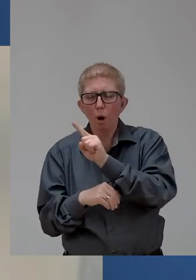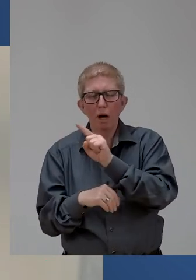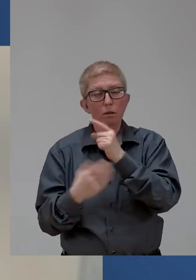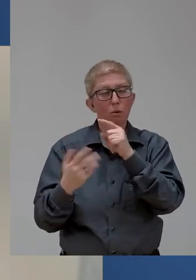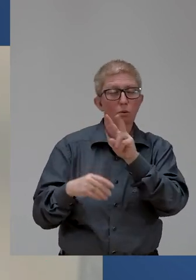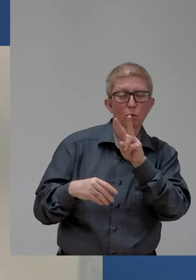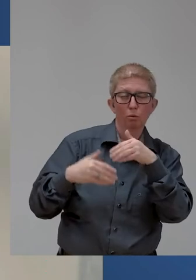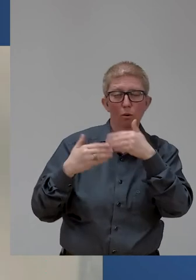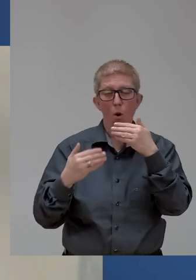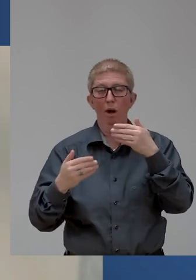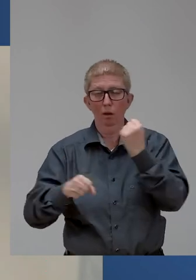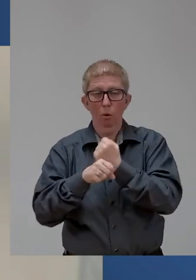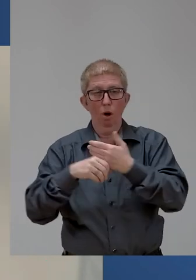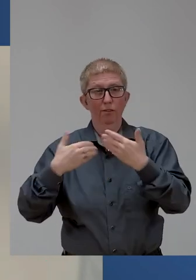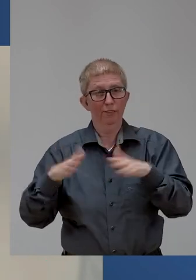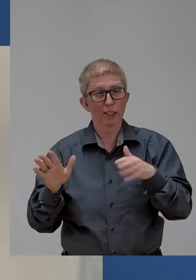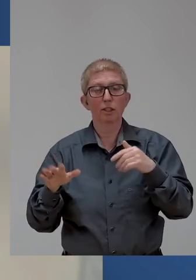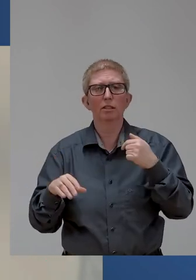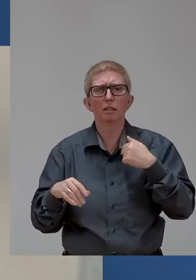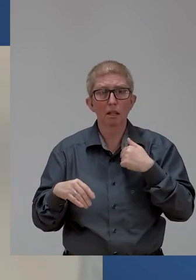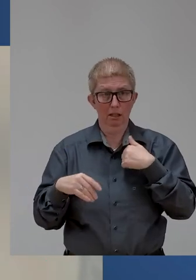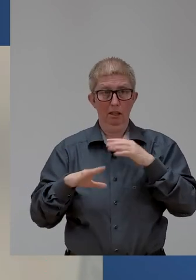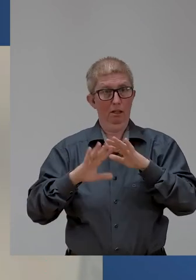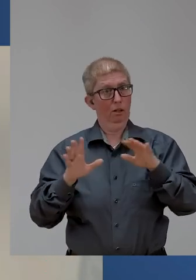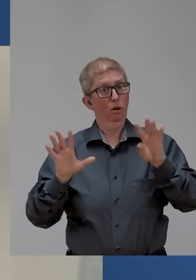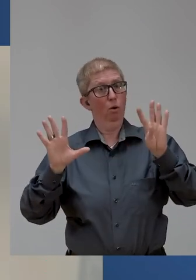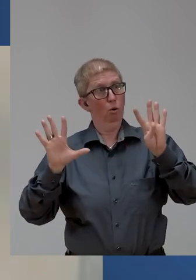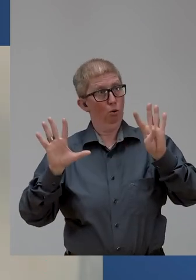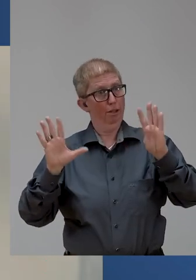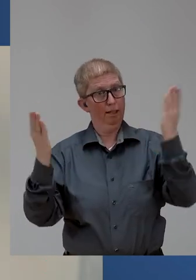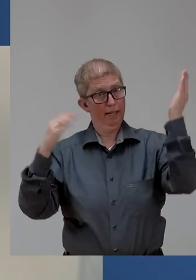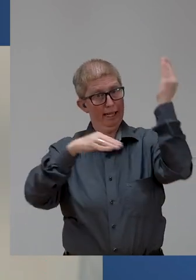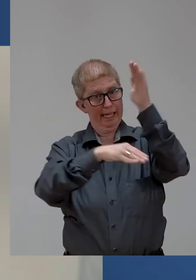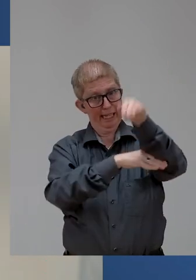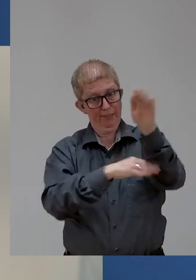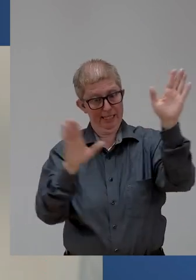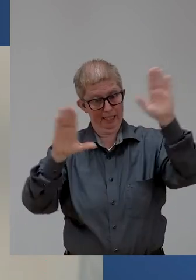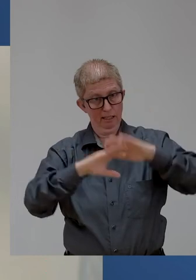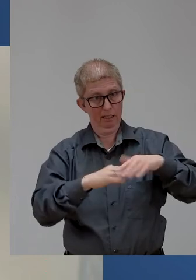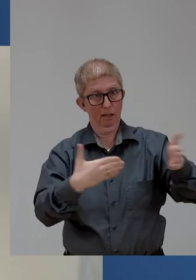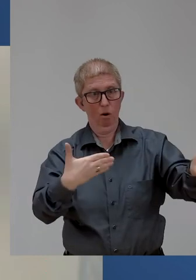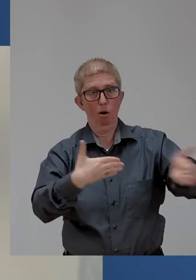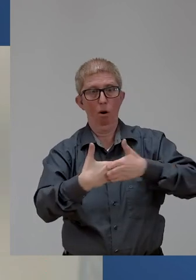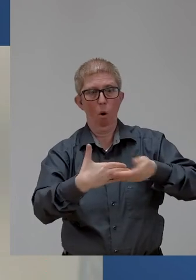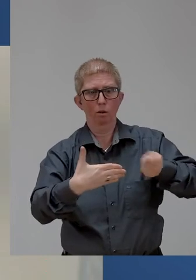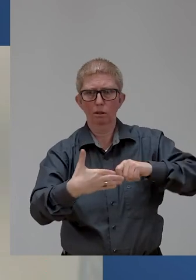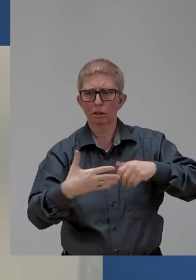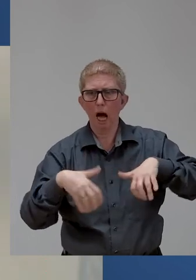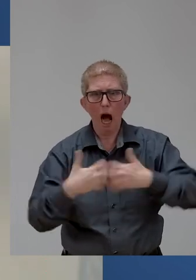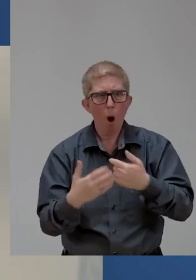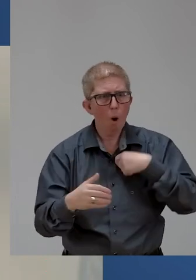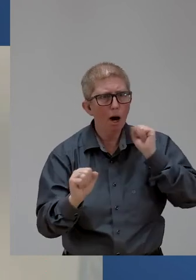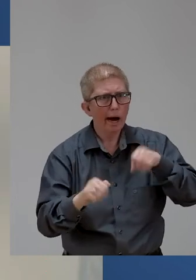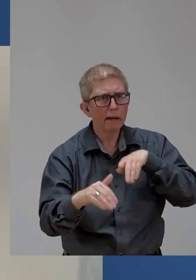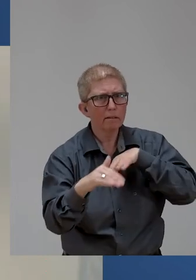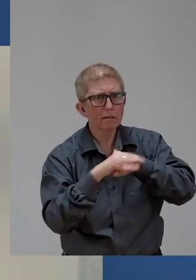quickly that the only way out of the building after 9pm is through an inaccessible turnstile where my wheelchair does not fit. My options were